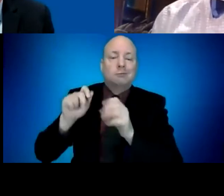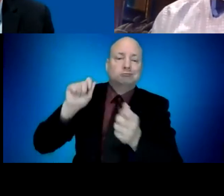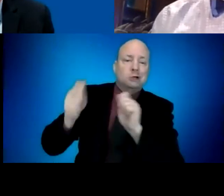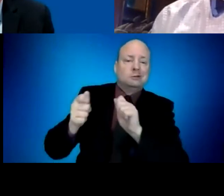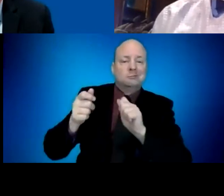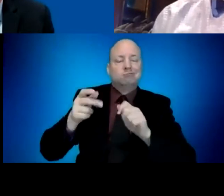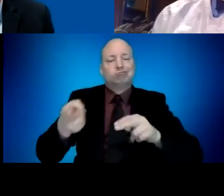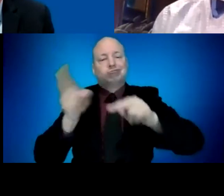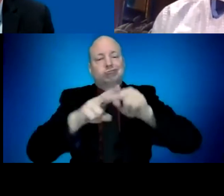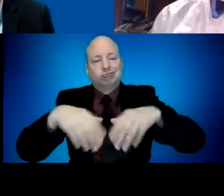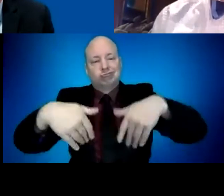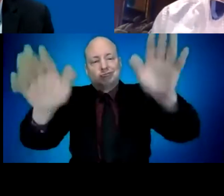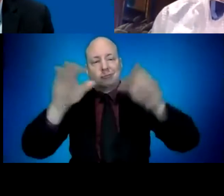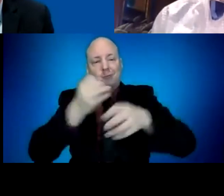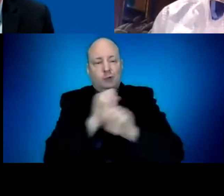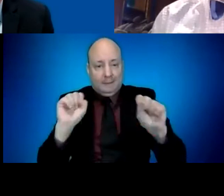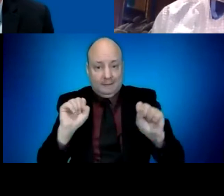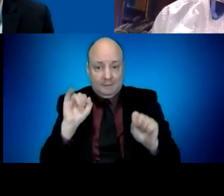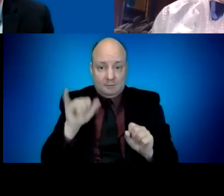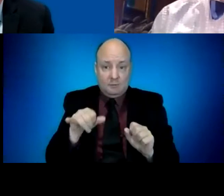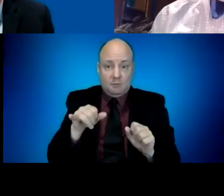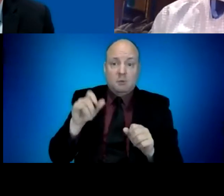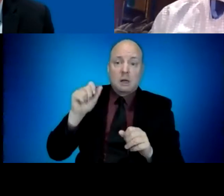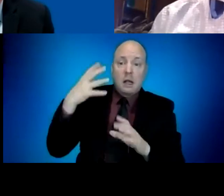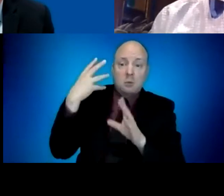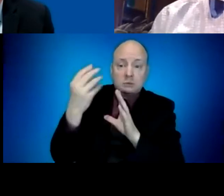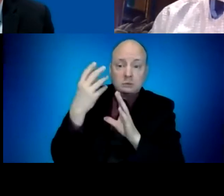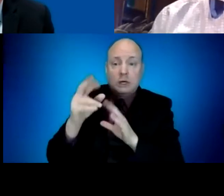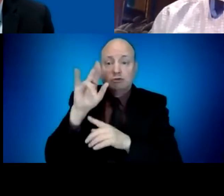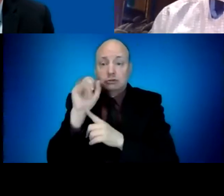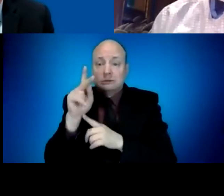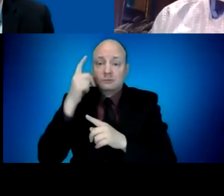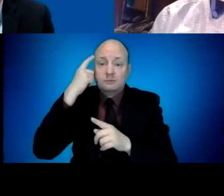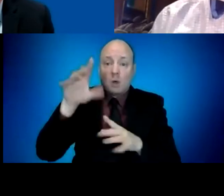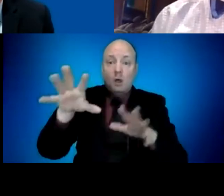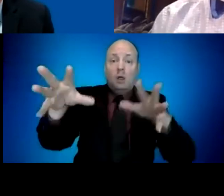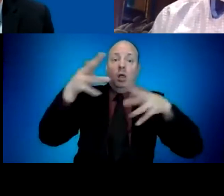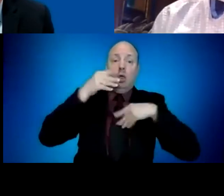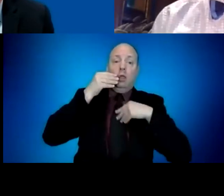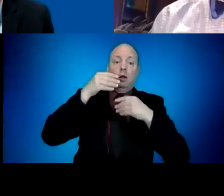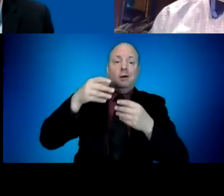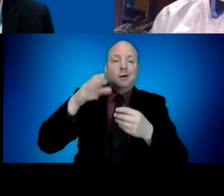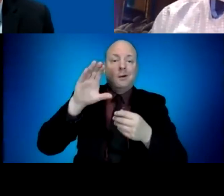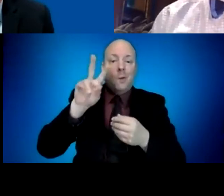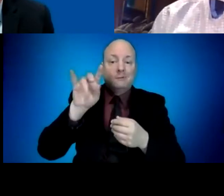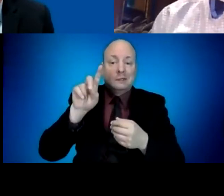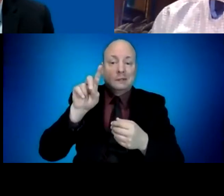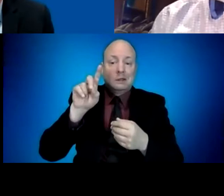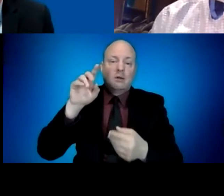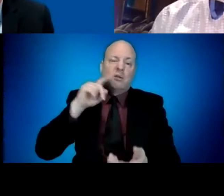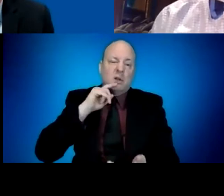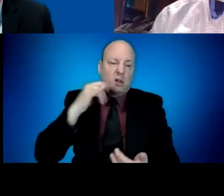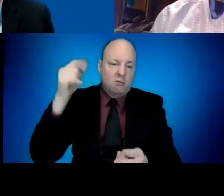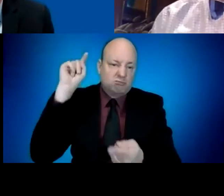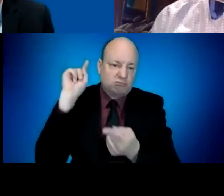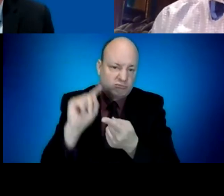risk. So I would anticipate that those events would be able to go on and that we will have guidance for how to guide those events coming out